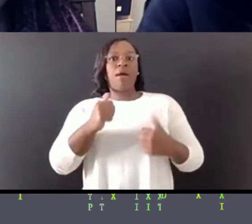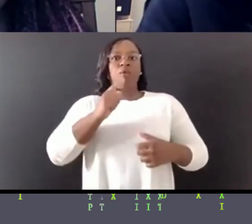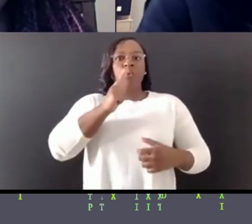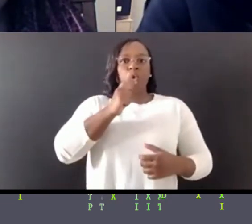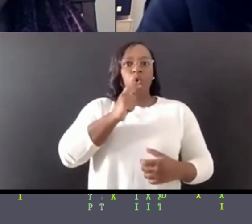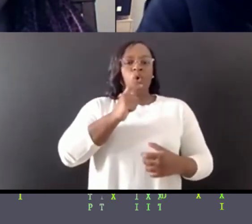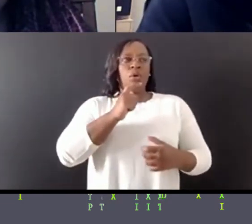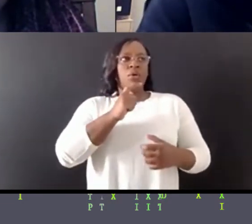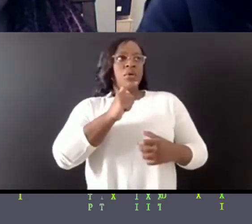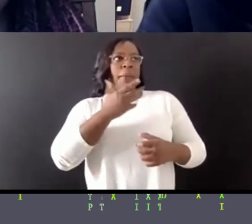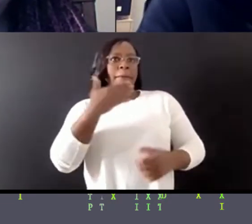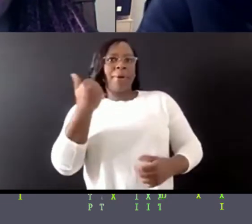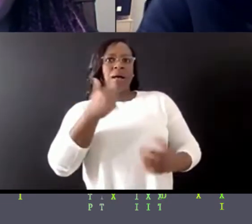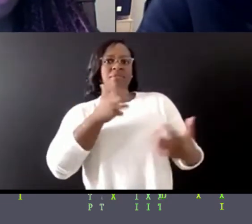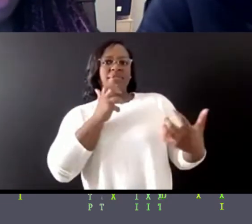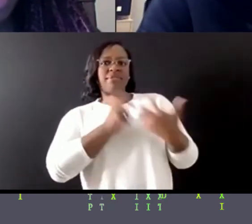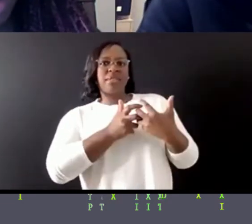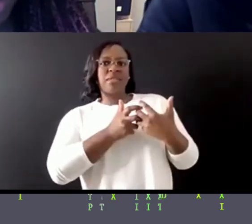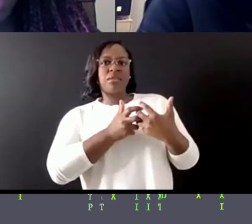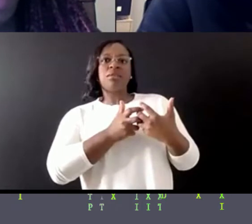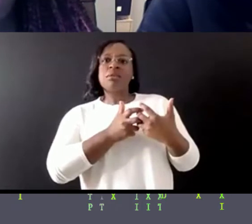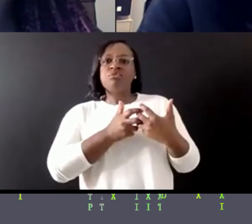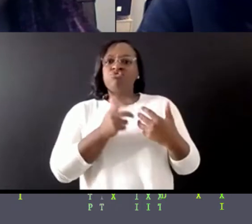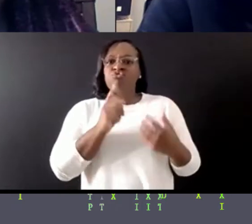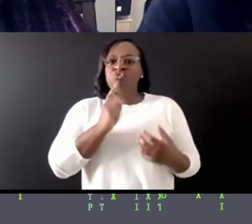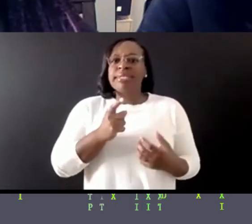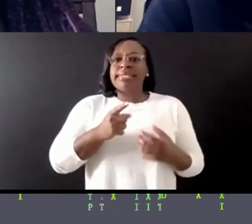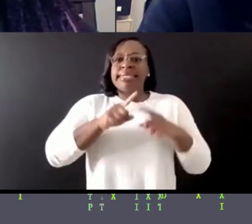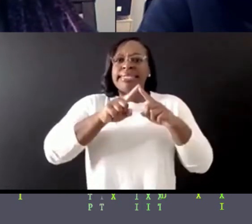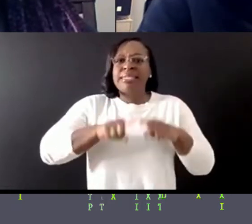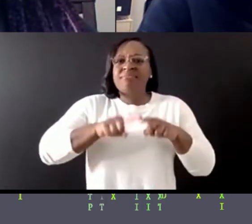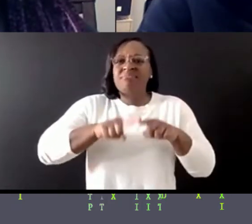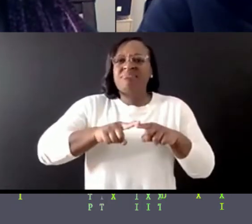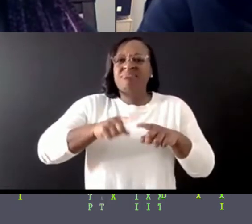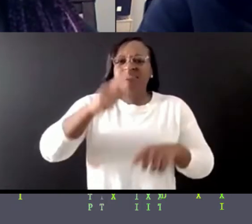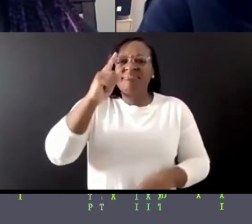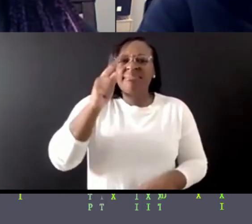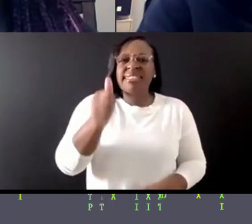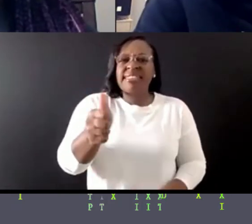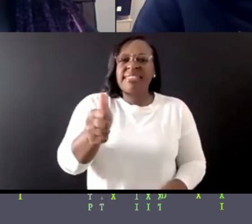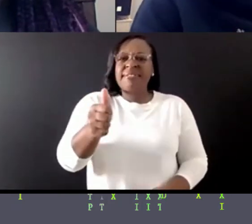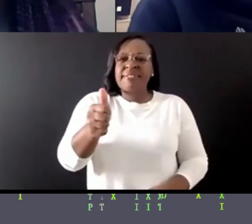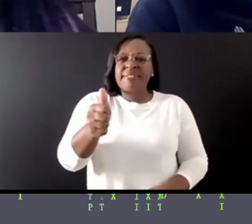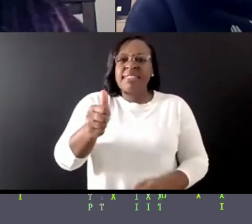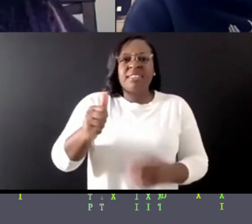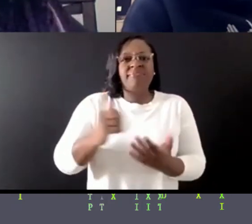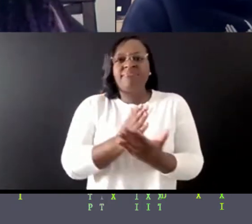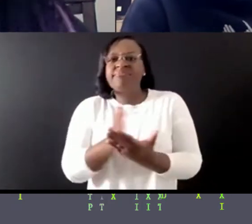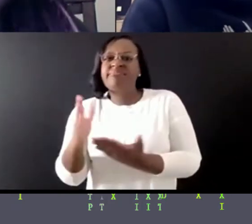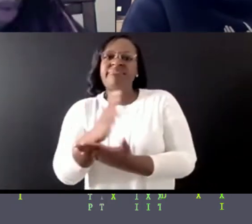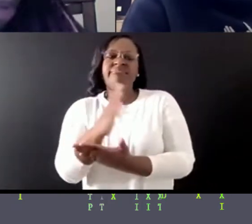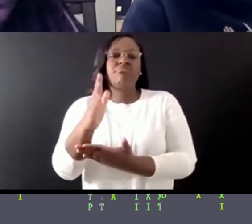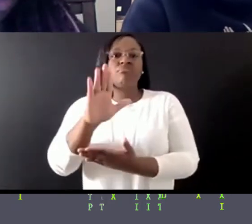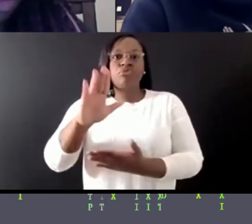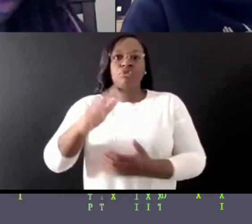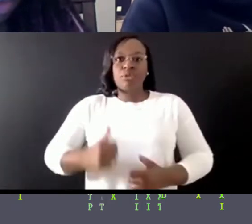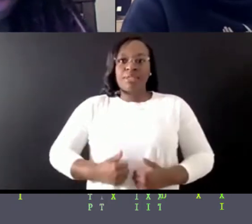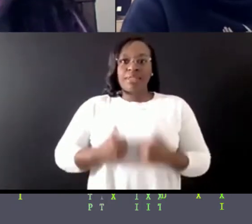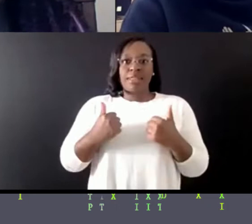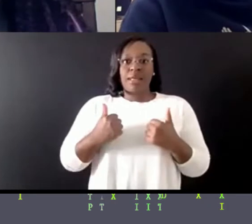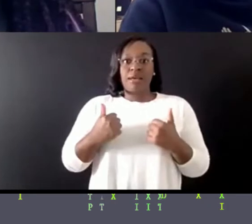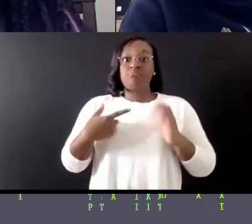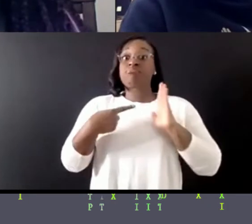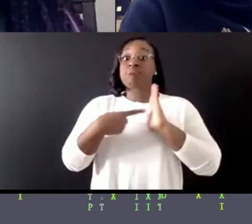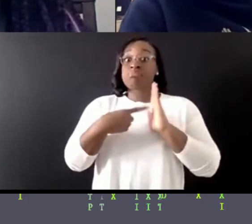it depends on where people fit. So, like, again, one of my mentors